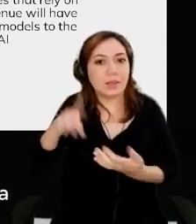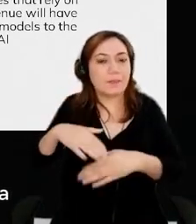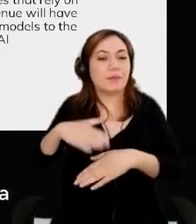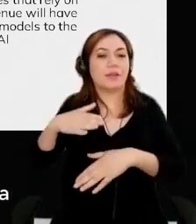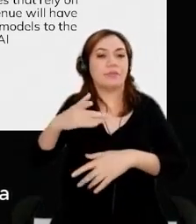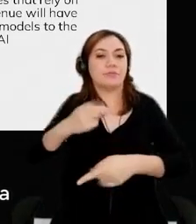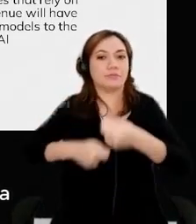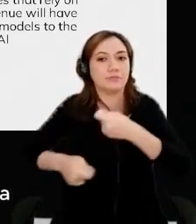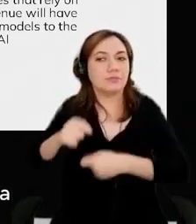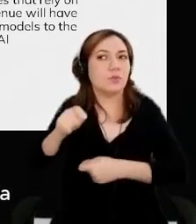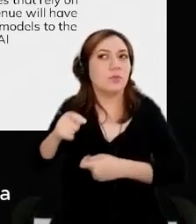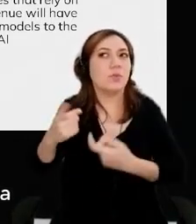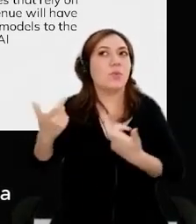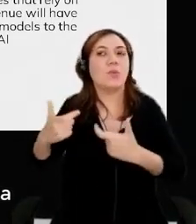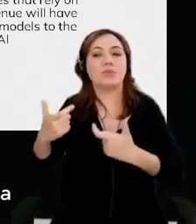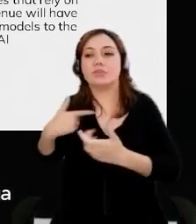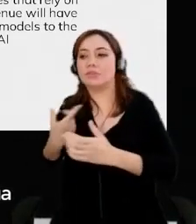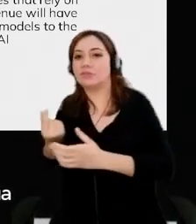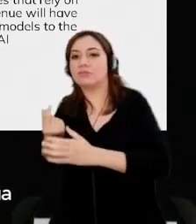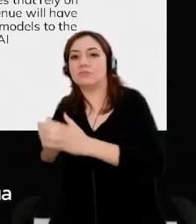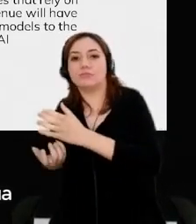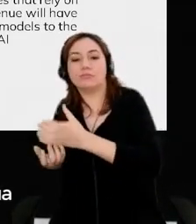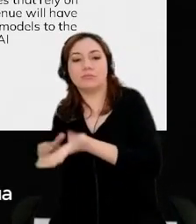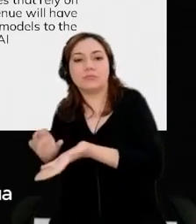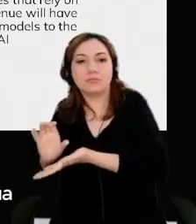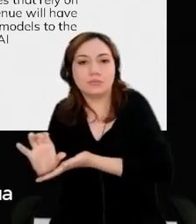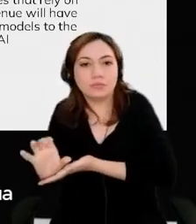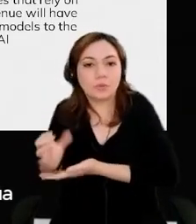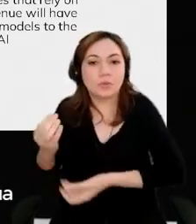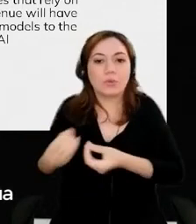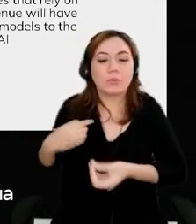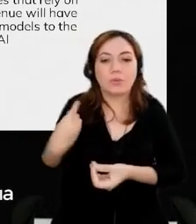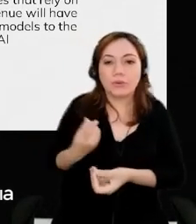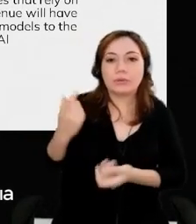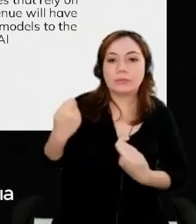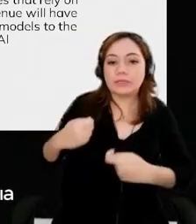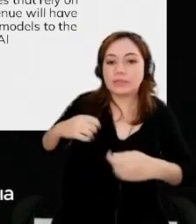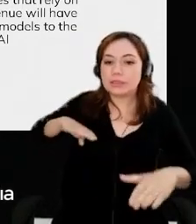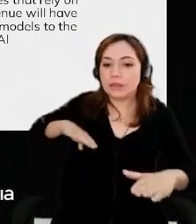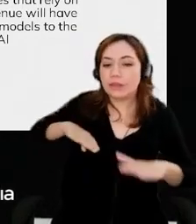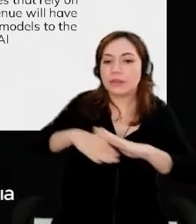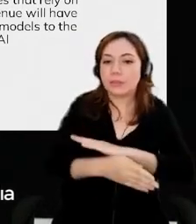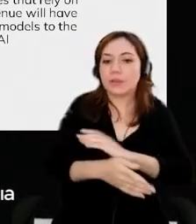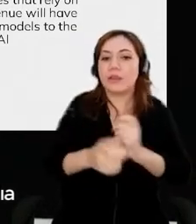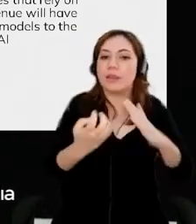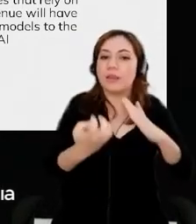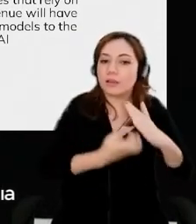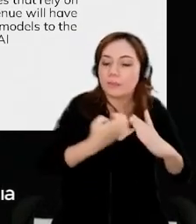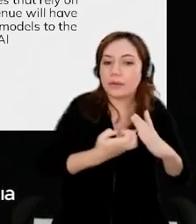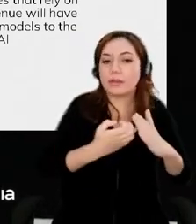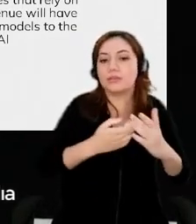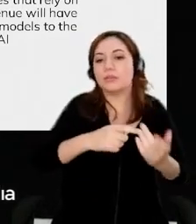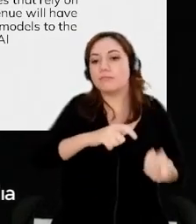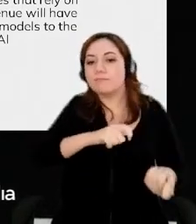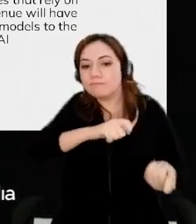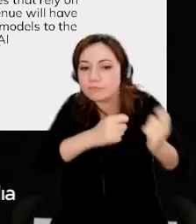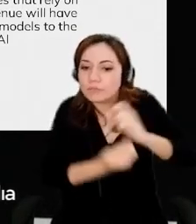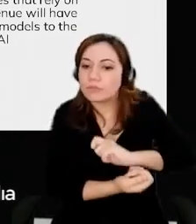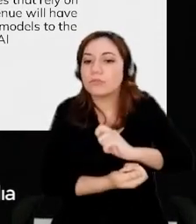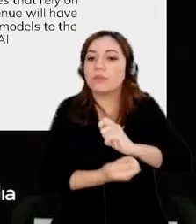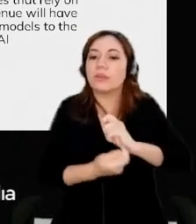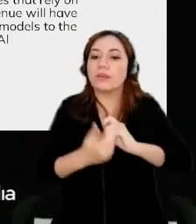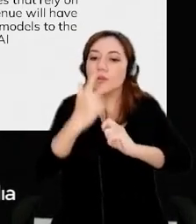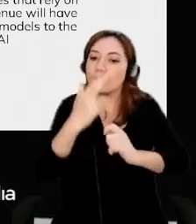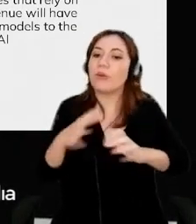coming from? How we need to adapt as a company to embrace that and prepare for that. Excellent. Thank you very much.